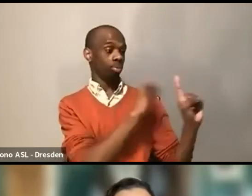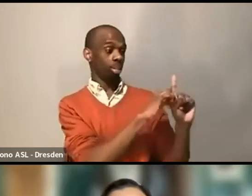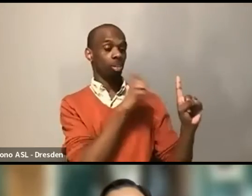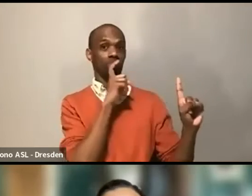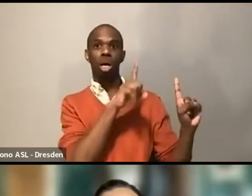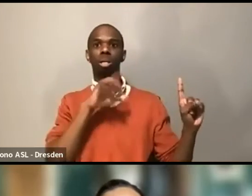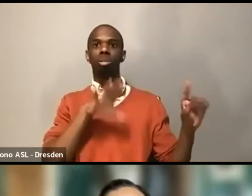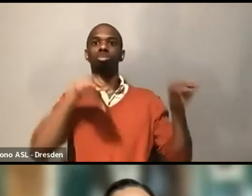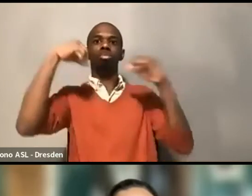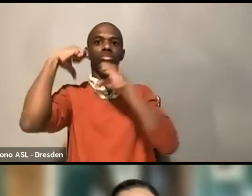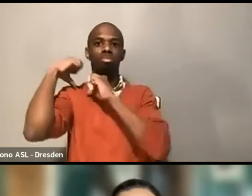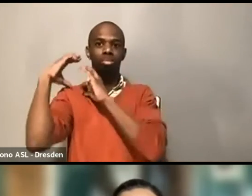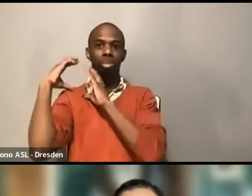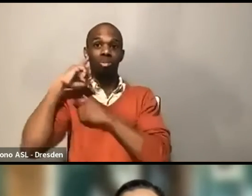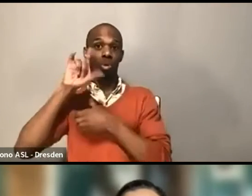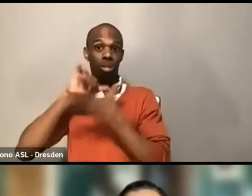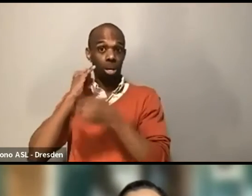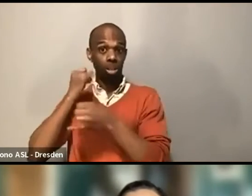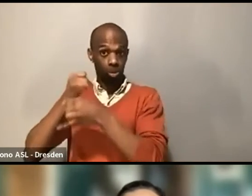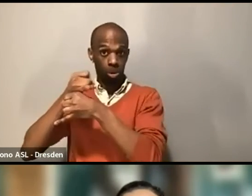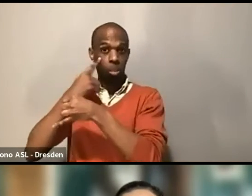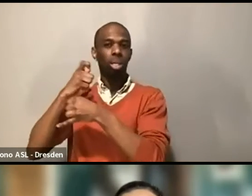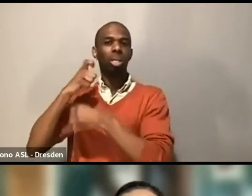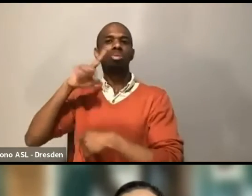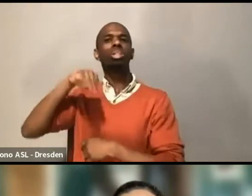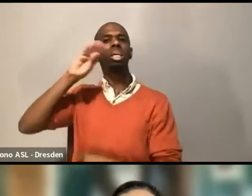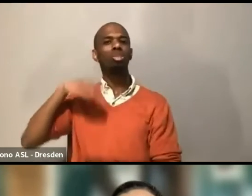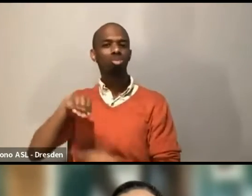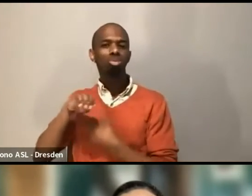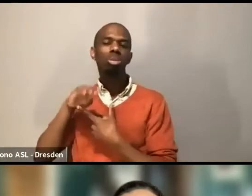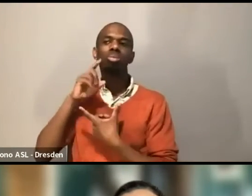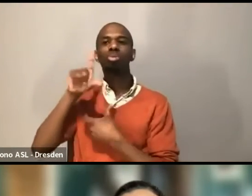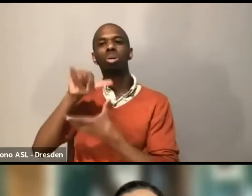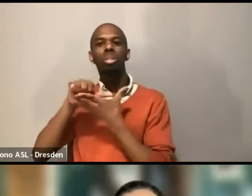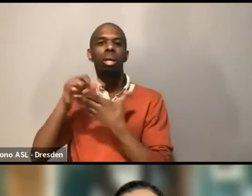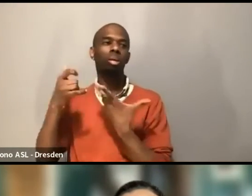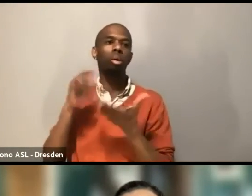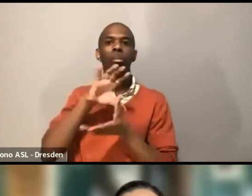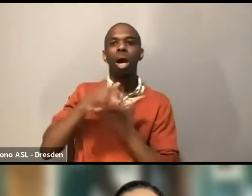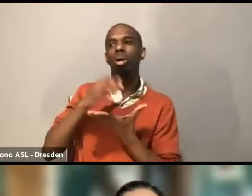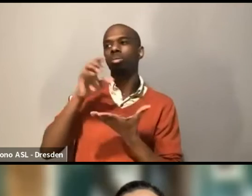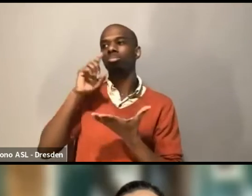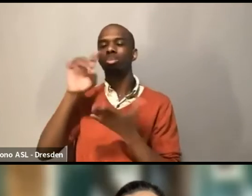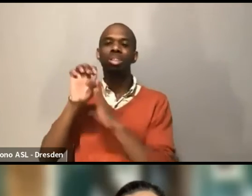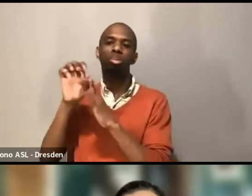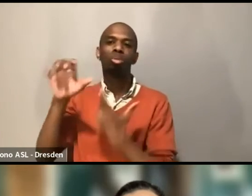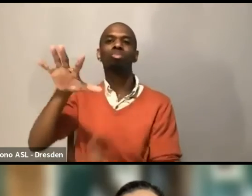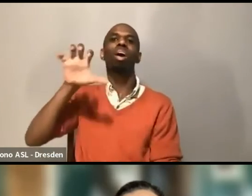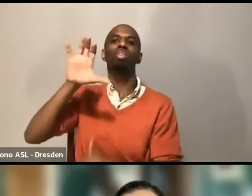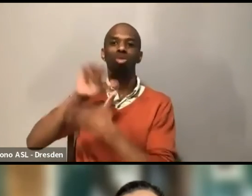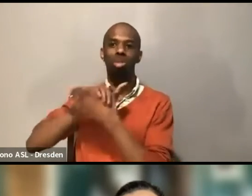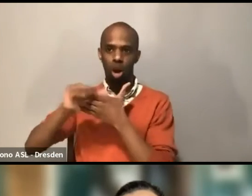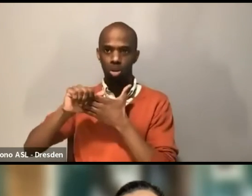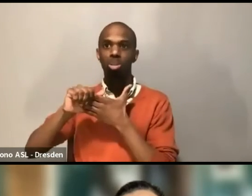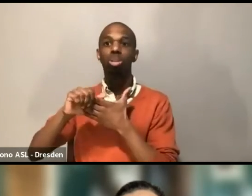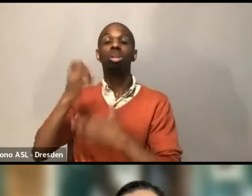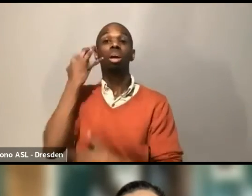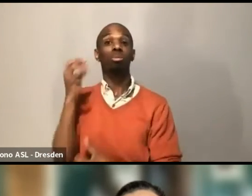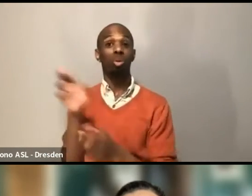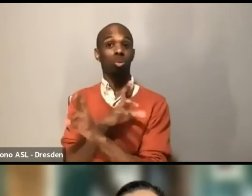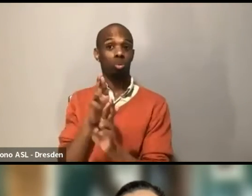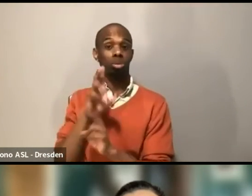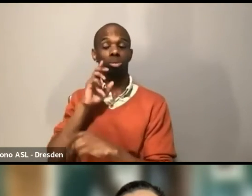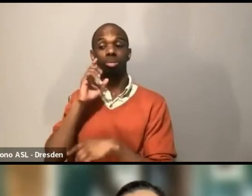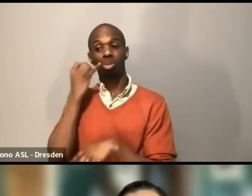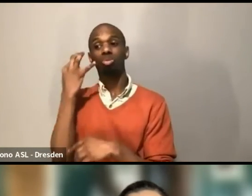percentage wise of that amount, like let's say $500 for an individual being able to find an additional $500 is always going to